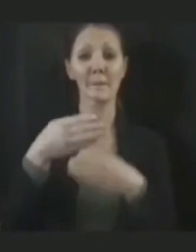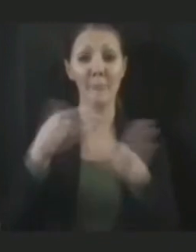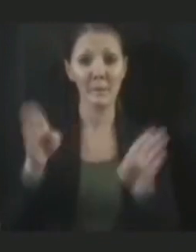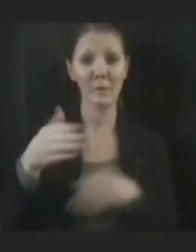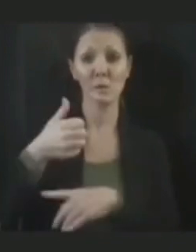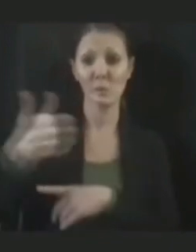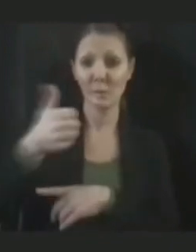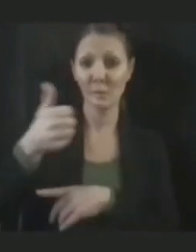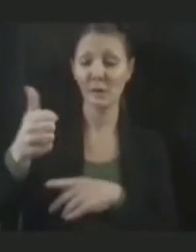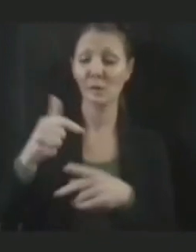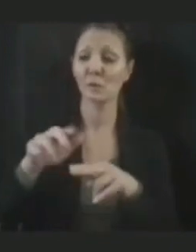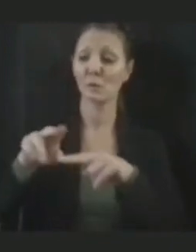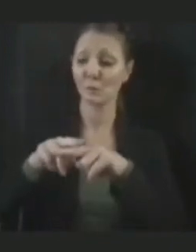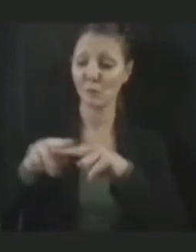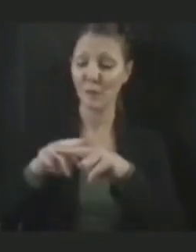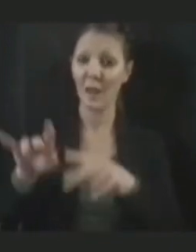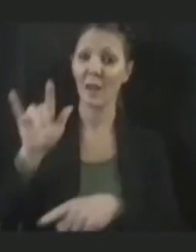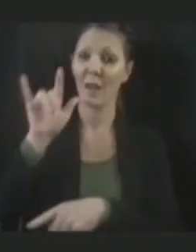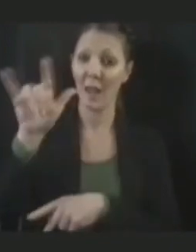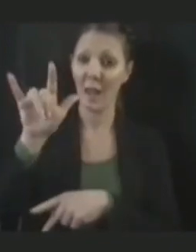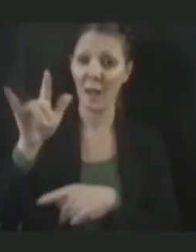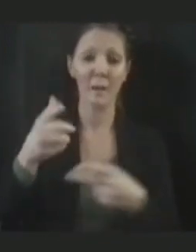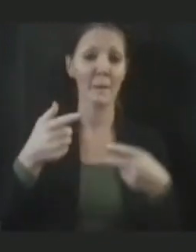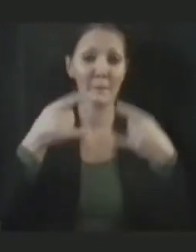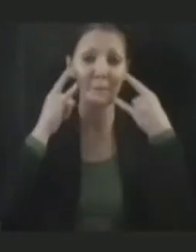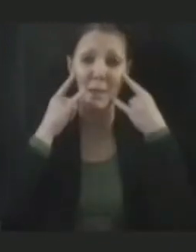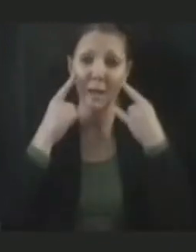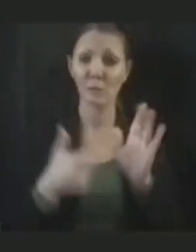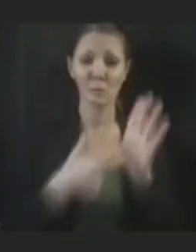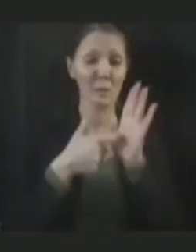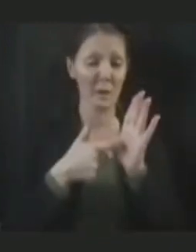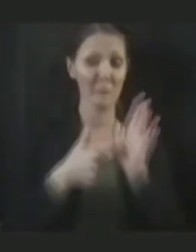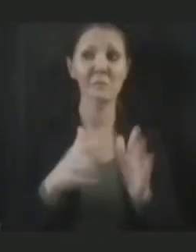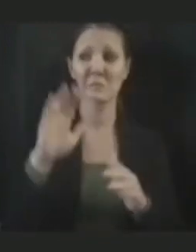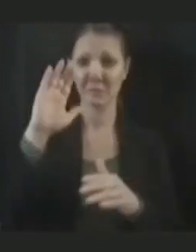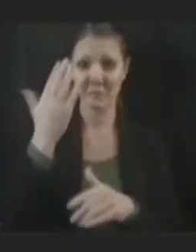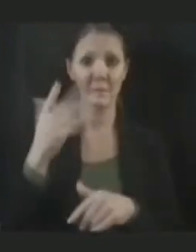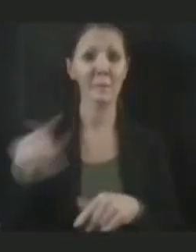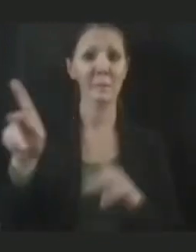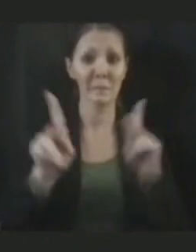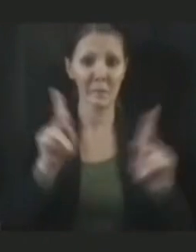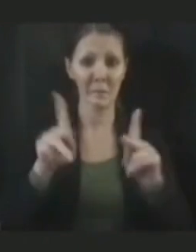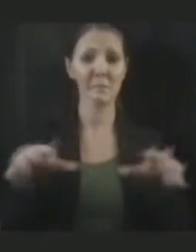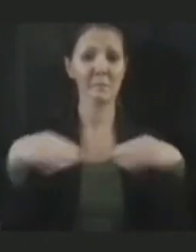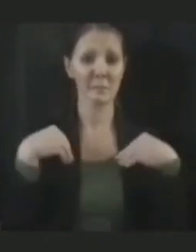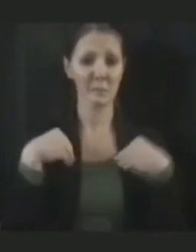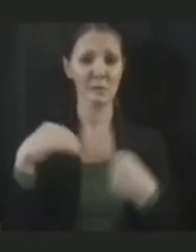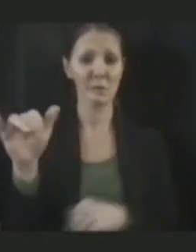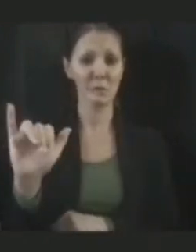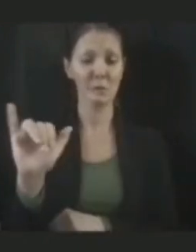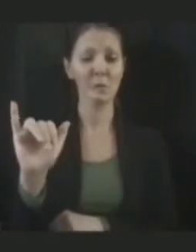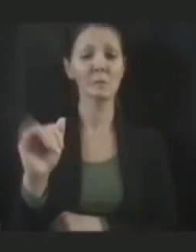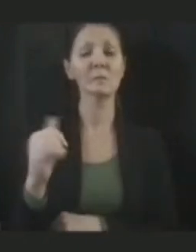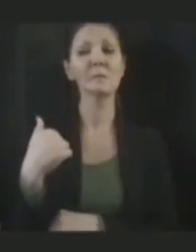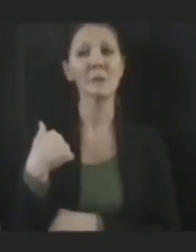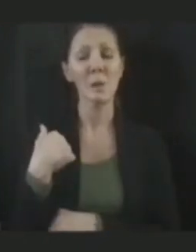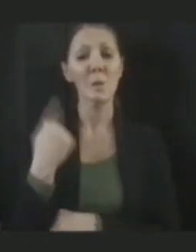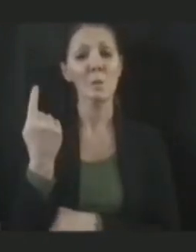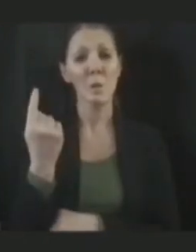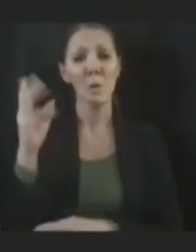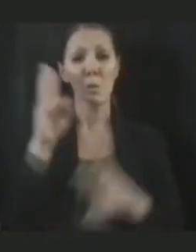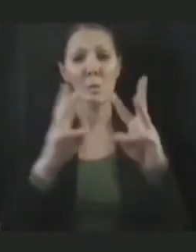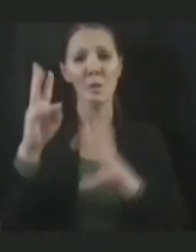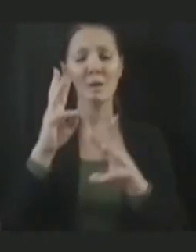rail, air, masks are required. Overwhelmingly, people are doing that as well. I worry a little bit about the informal